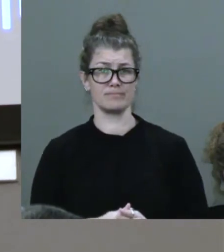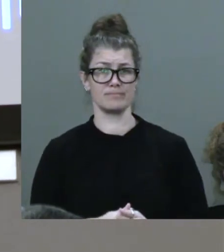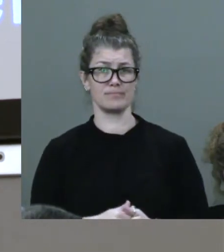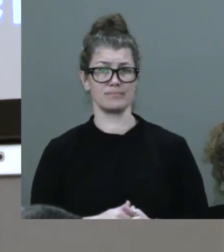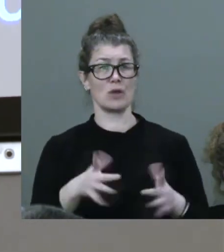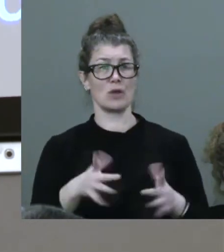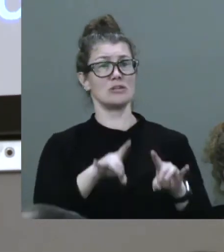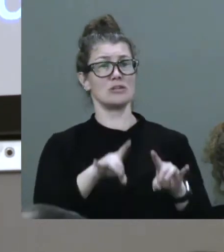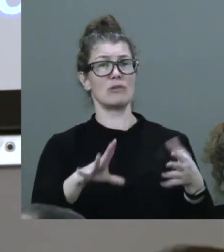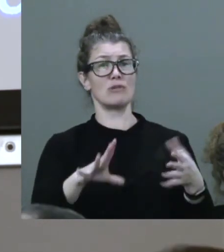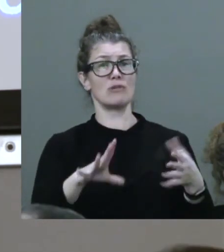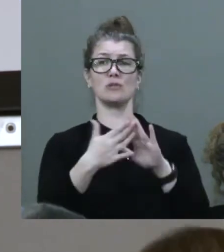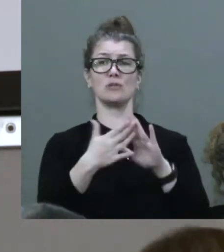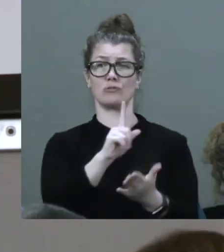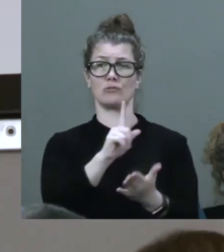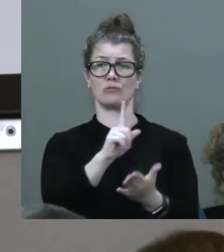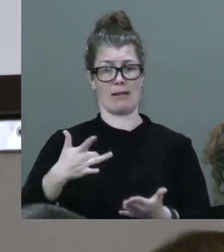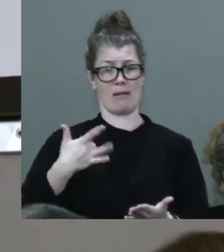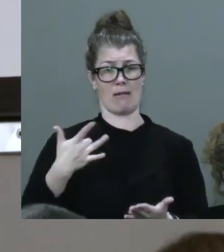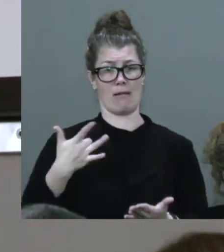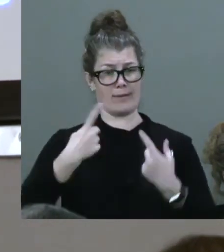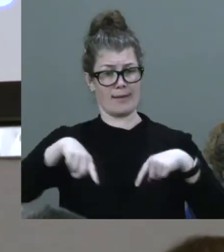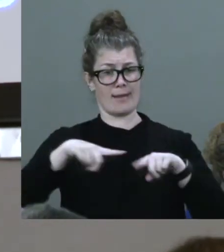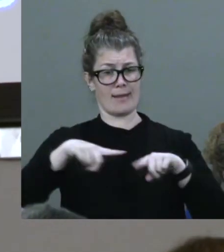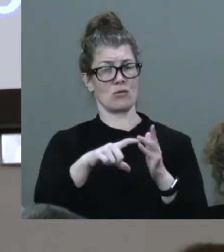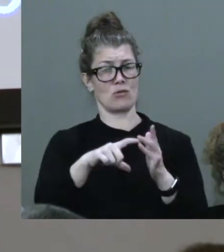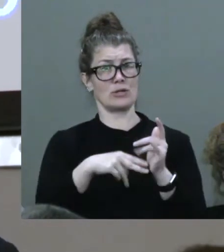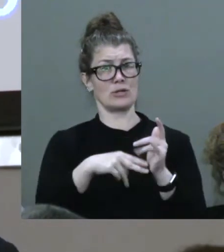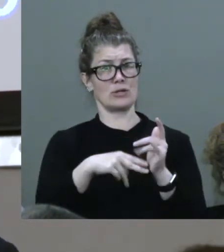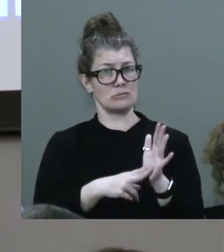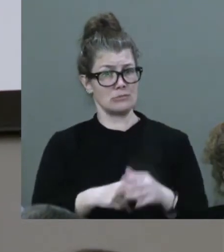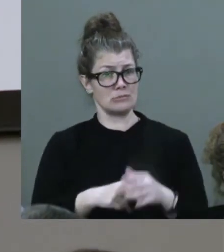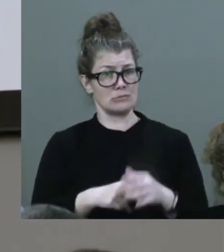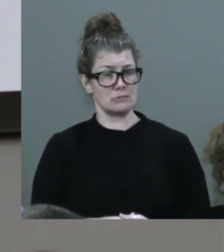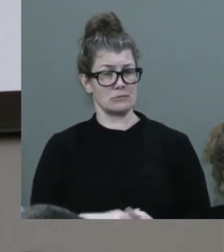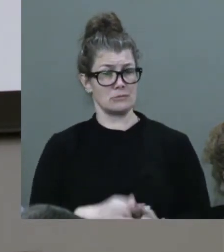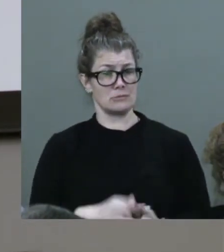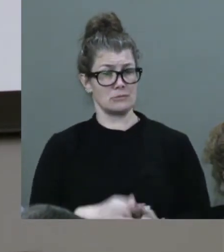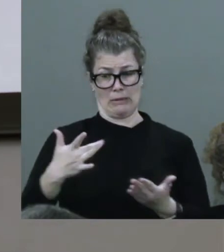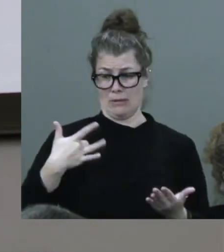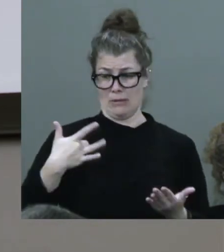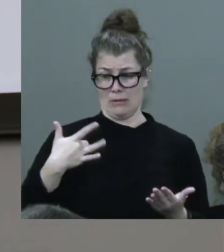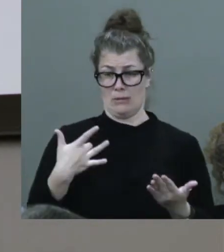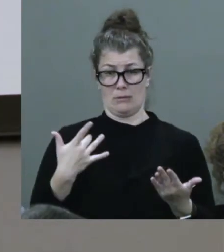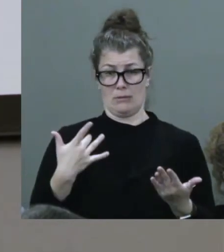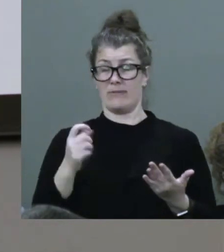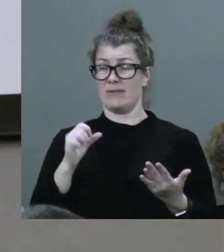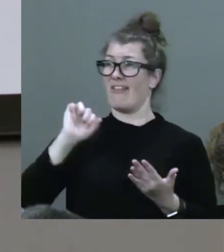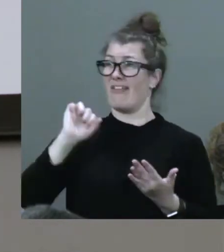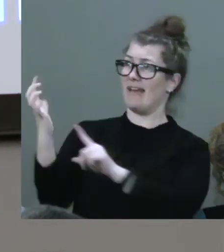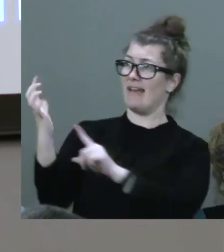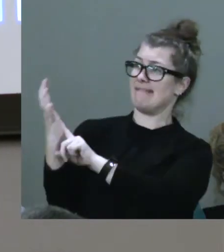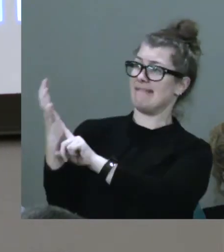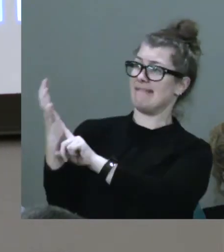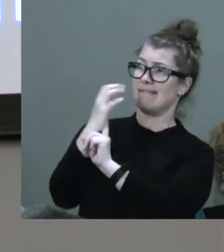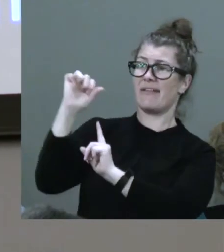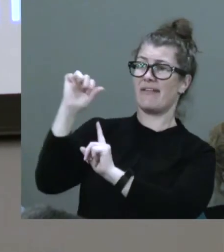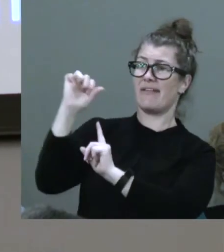realities of our condition. The realities of their ableism, their prejudice.